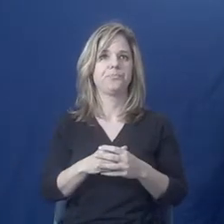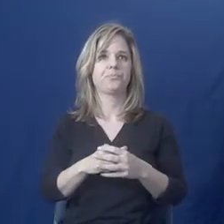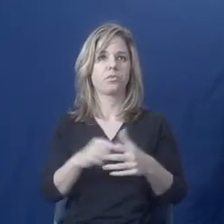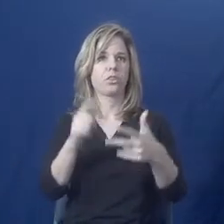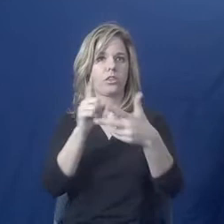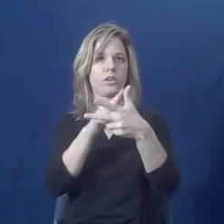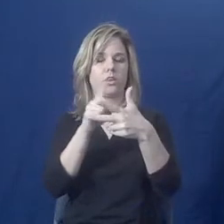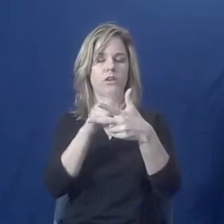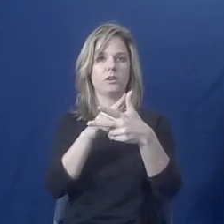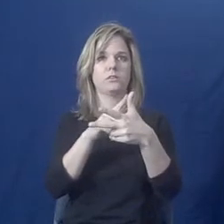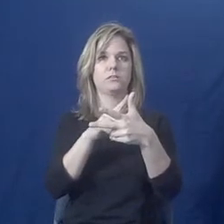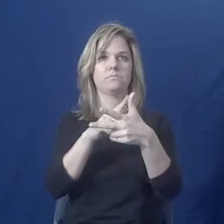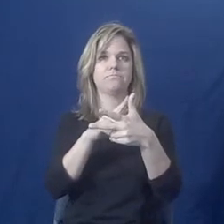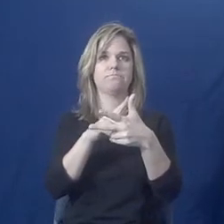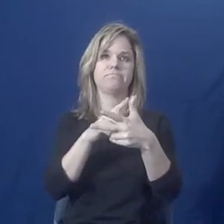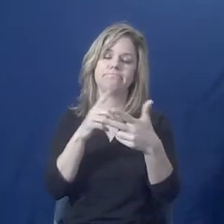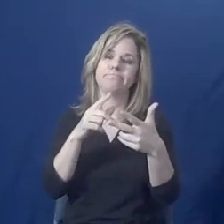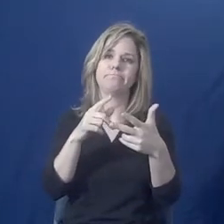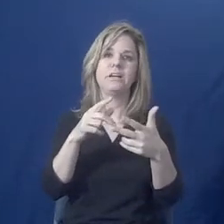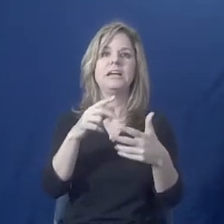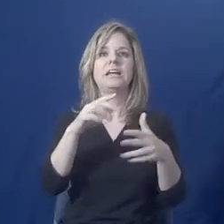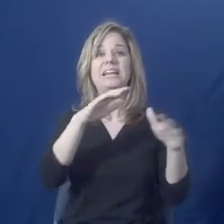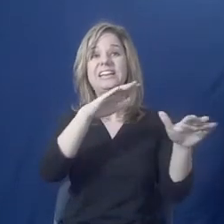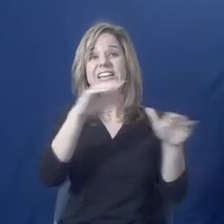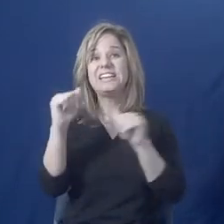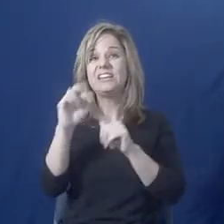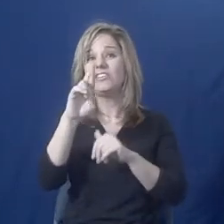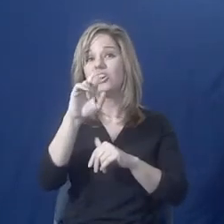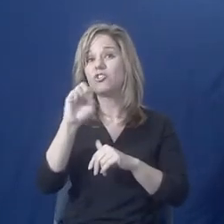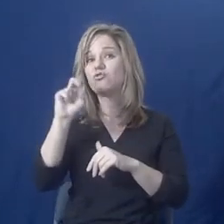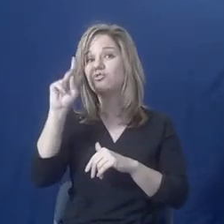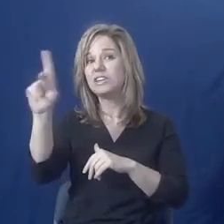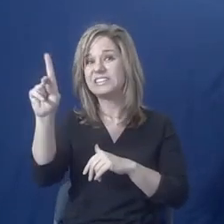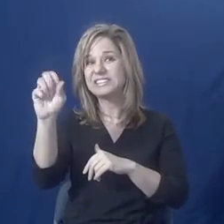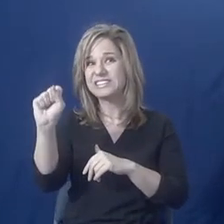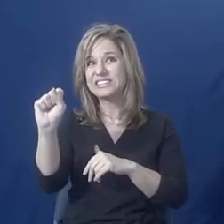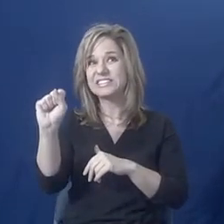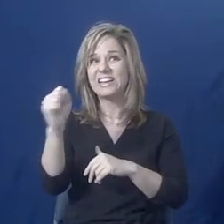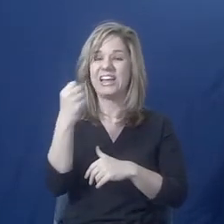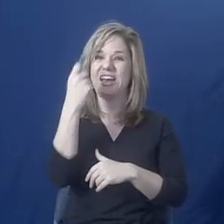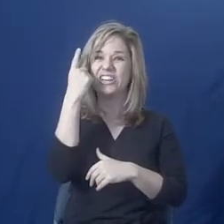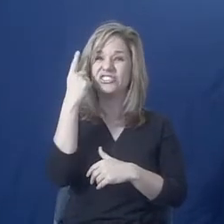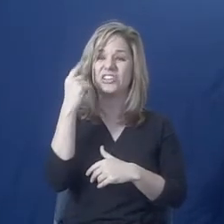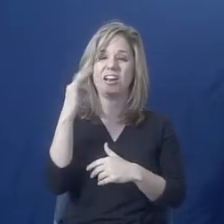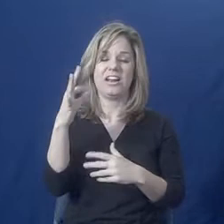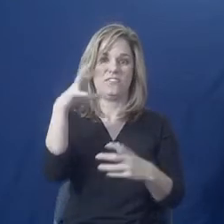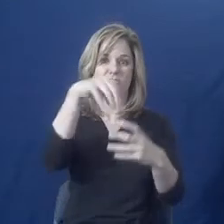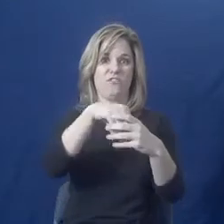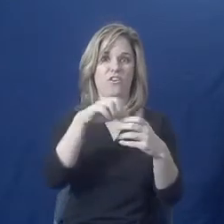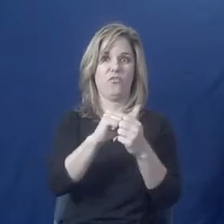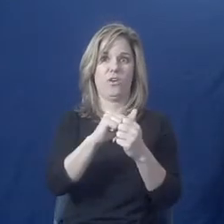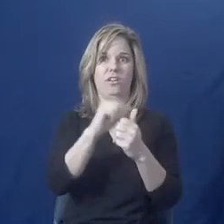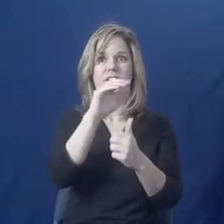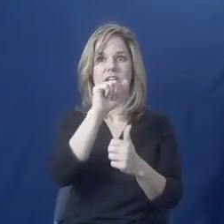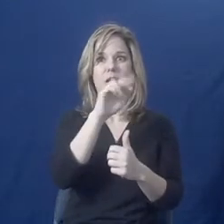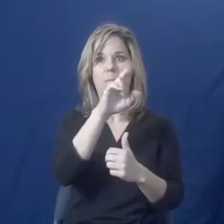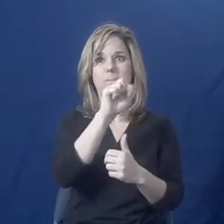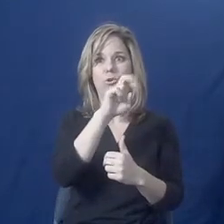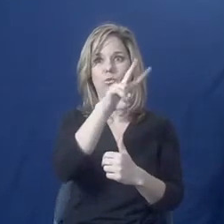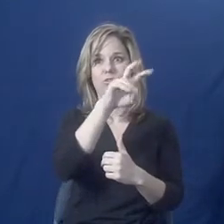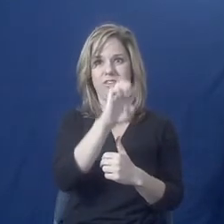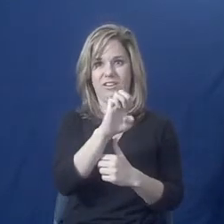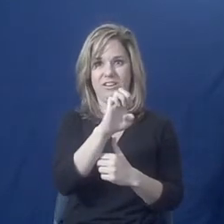We're going to cover, talk about some risks to leaving. When people are in abusive relationships,